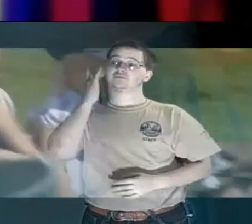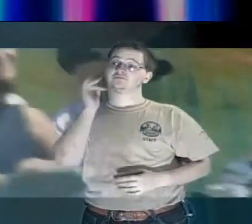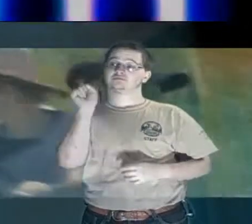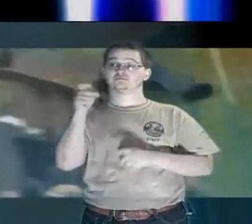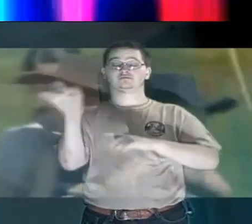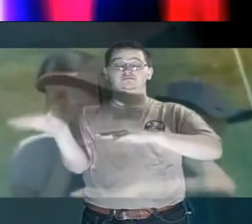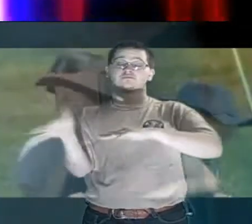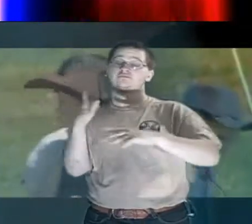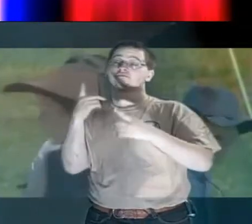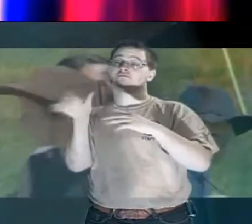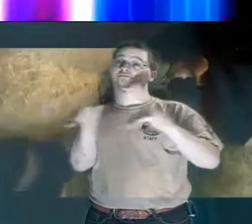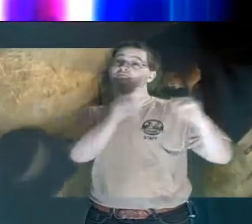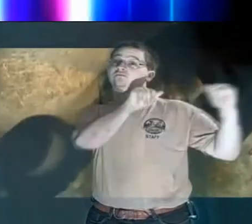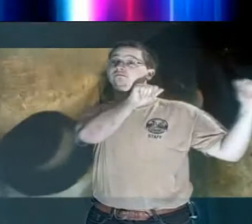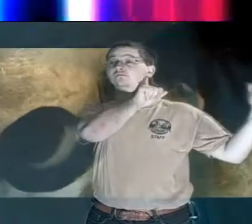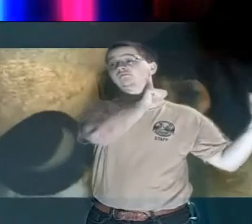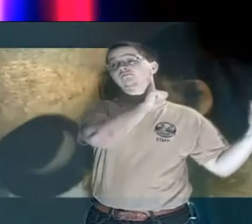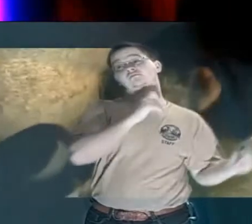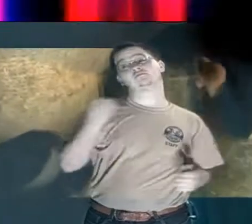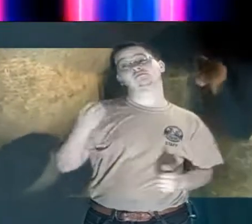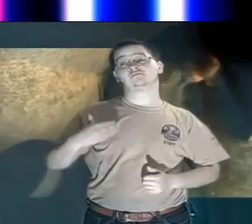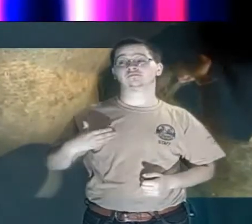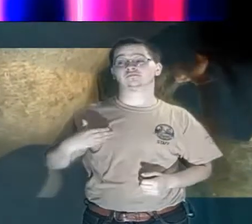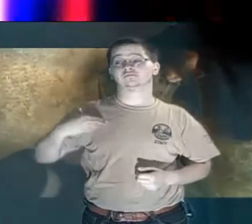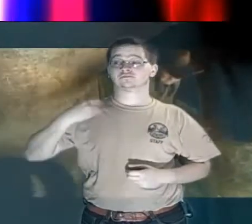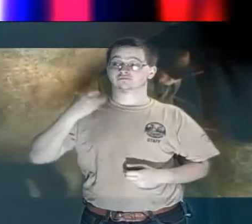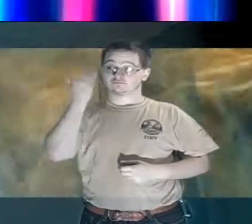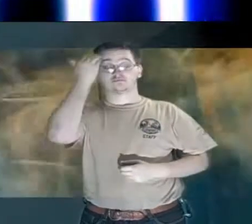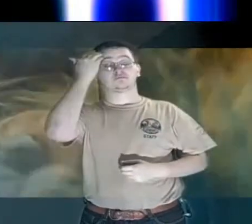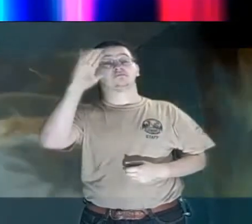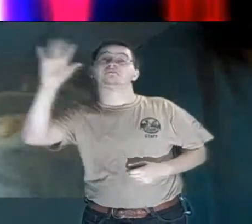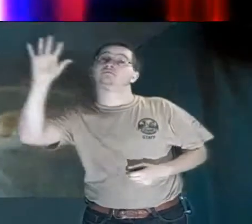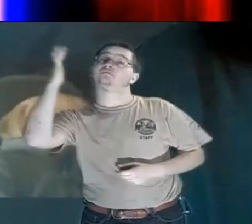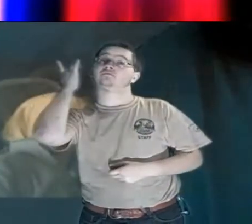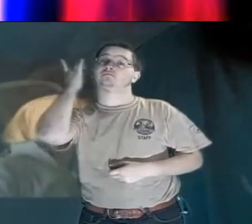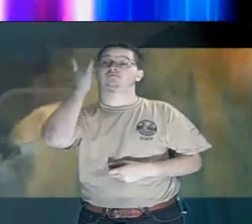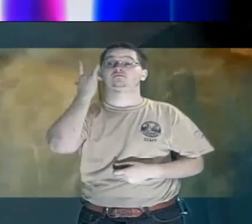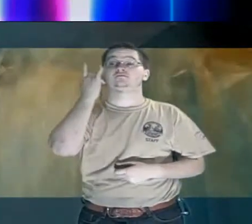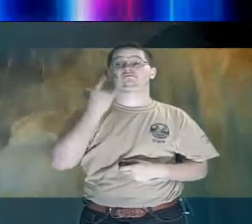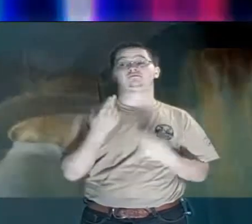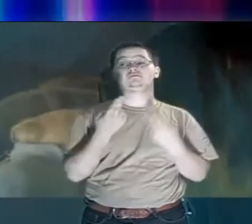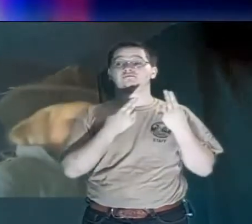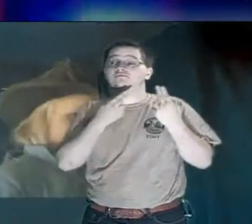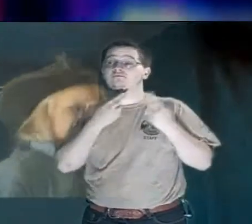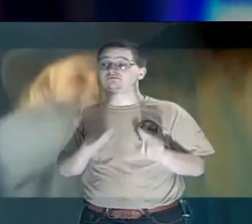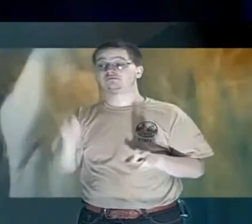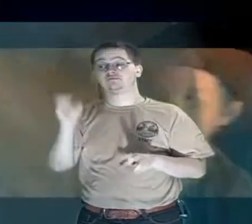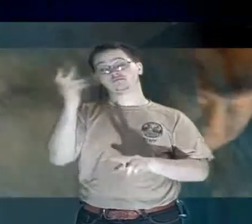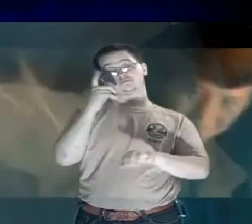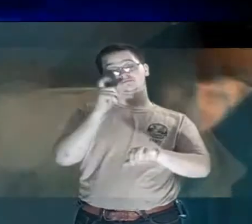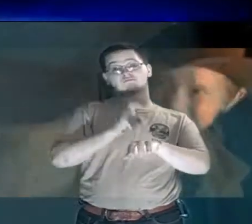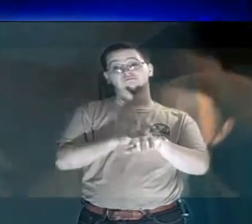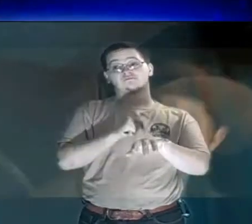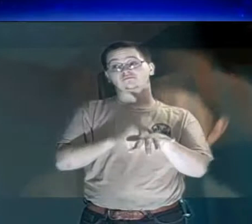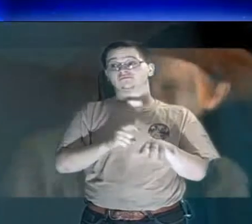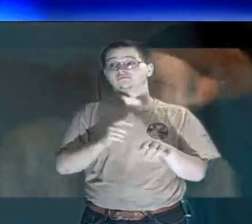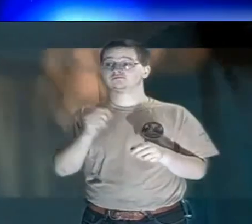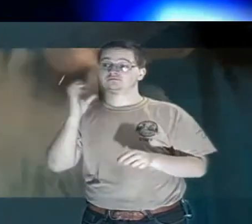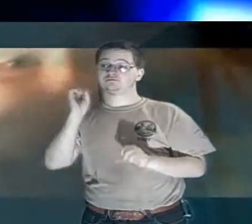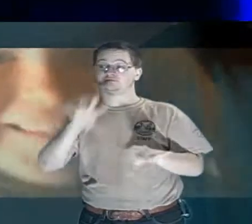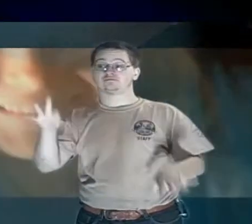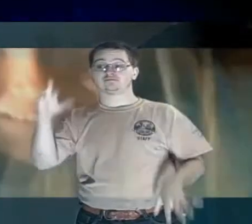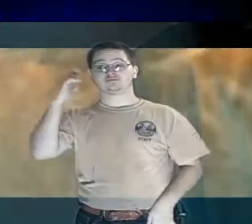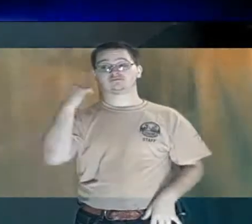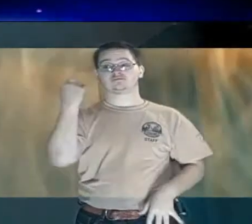Why did she have to go so young I just don't know why Things happen half the time